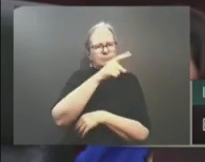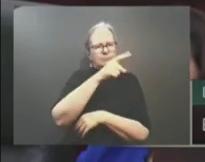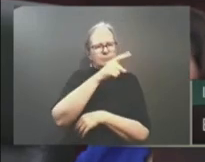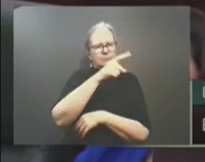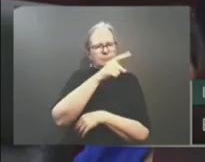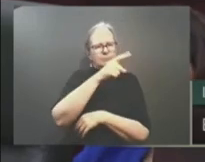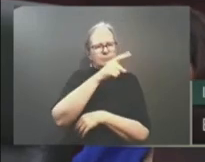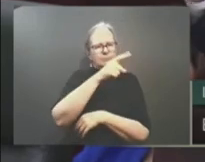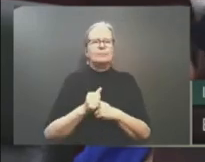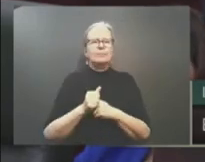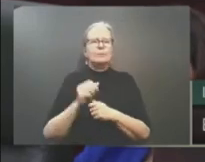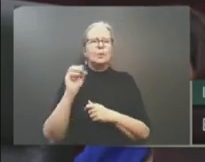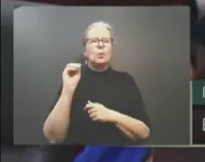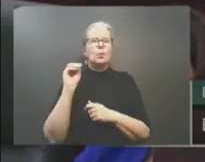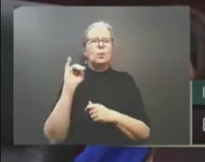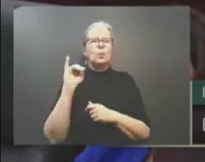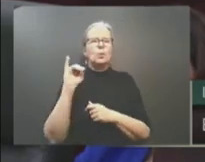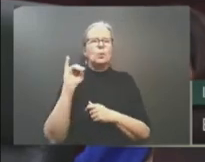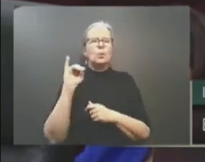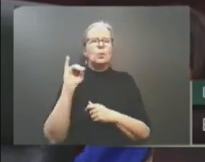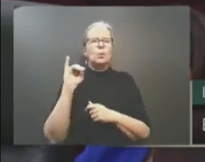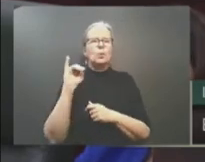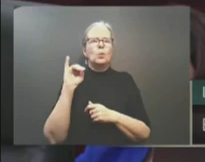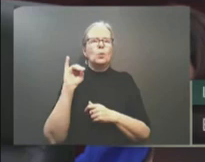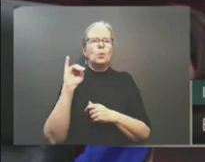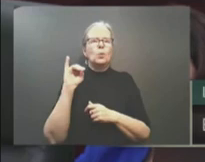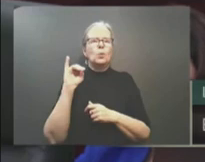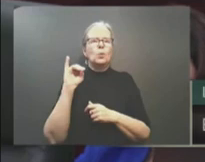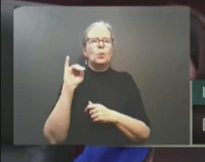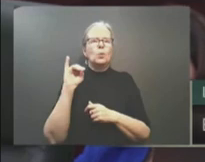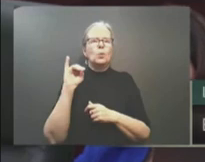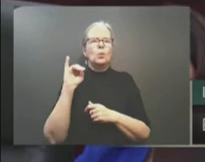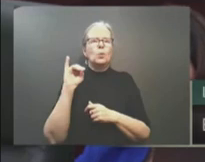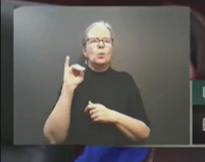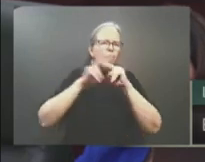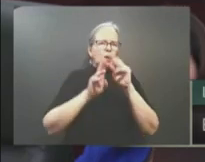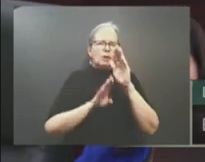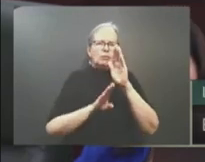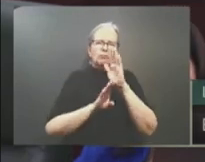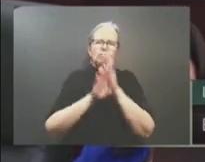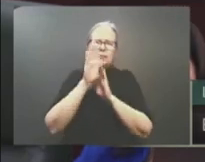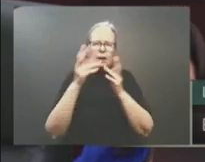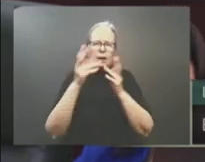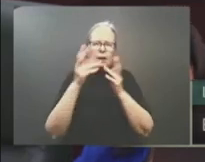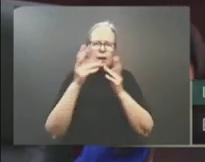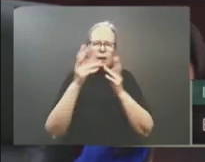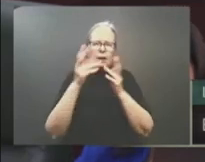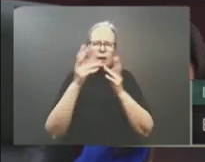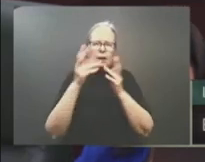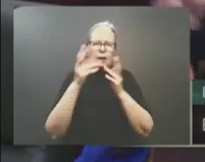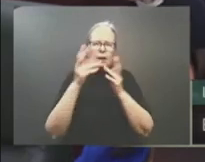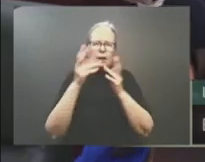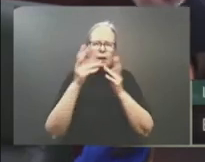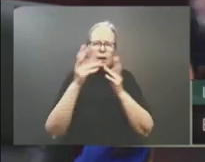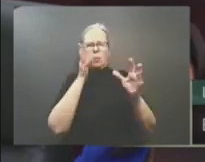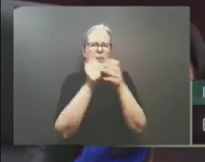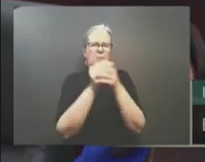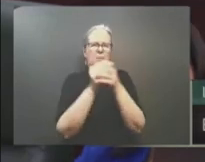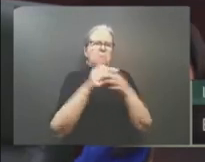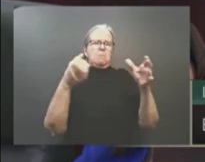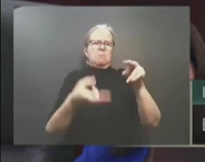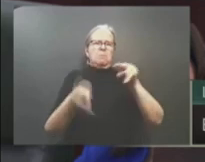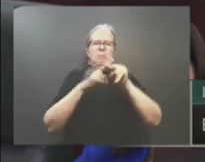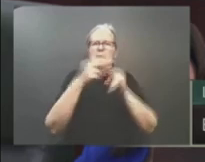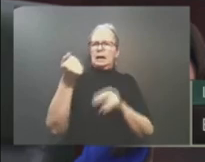high last year, and investment is expected to grow by a further 19% in 2023. IBM is